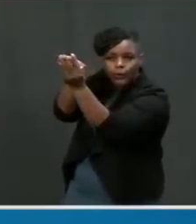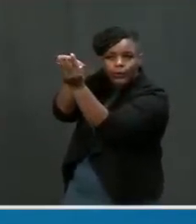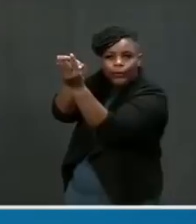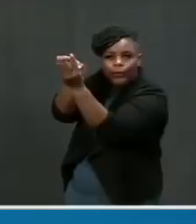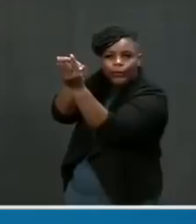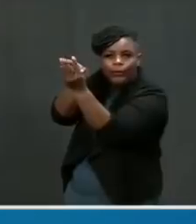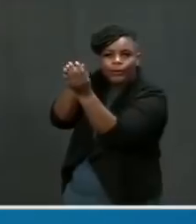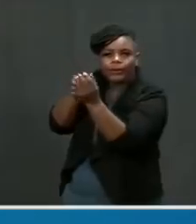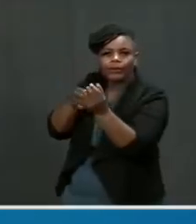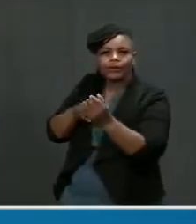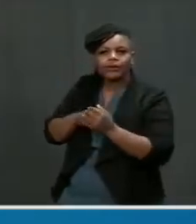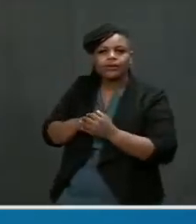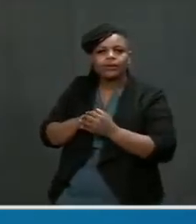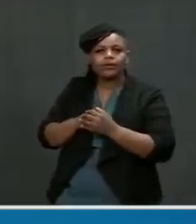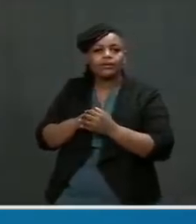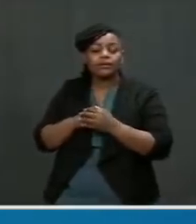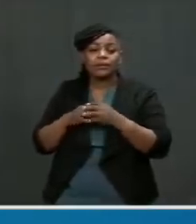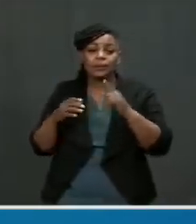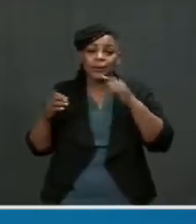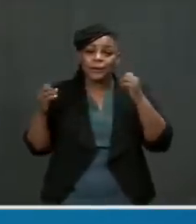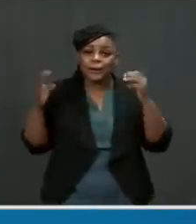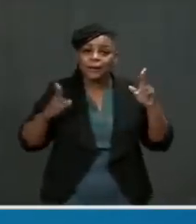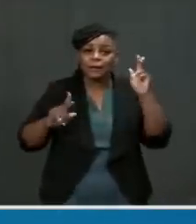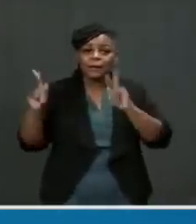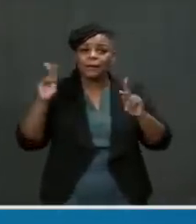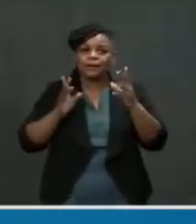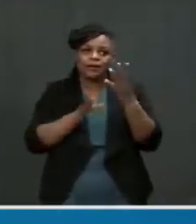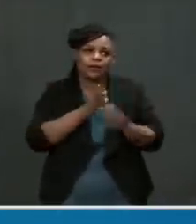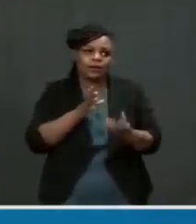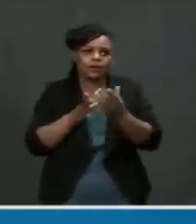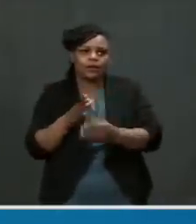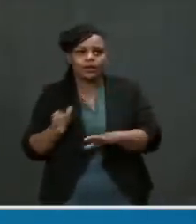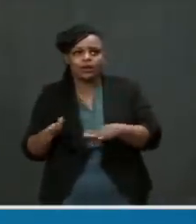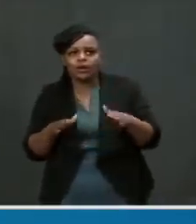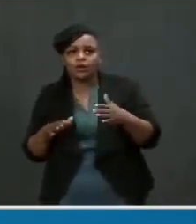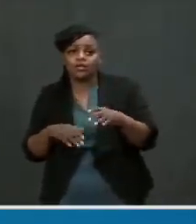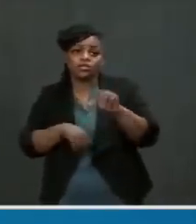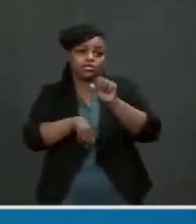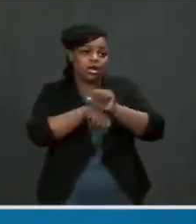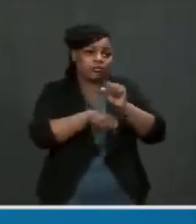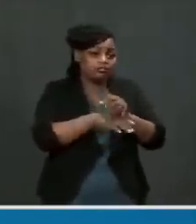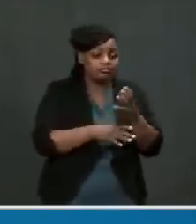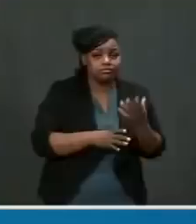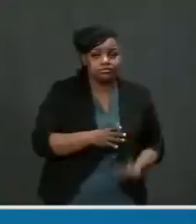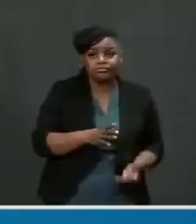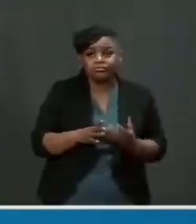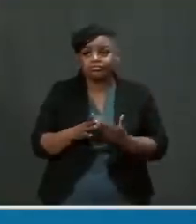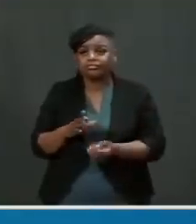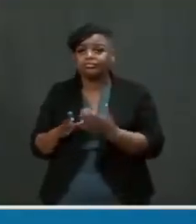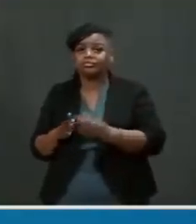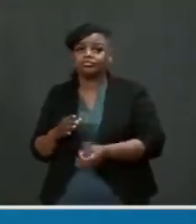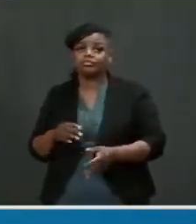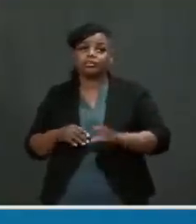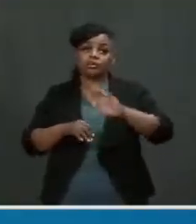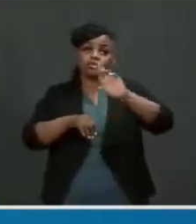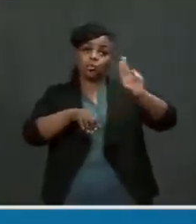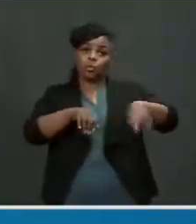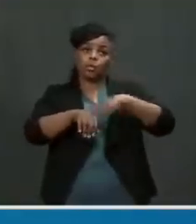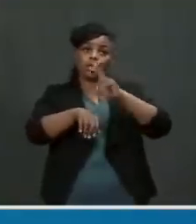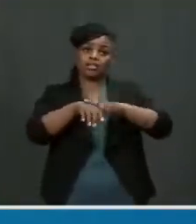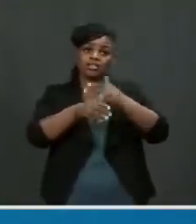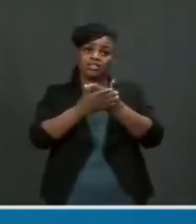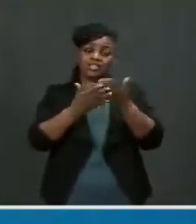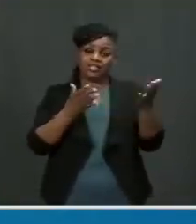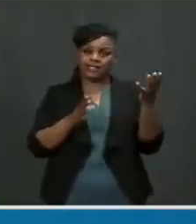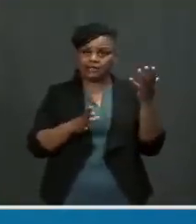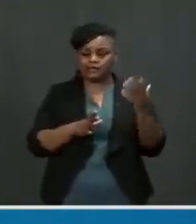terms of the loss of life and jobs and normalcy. And this, I believe, is one